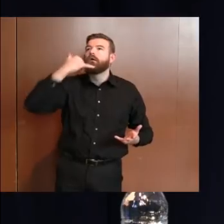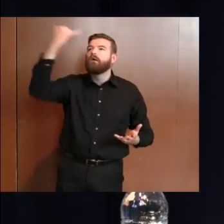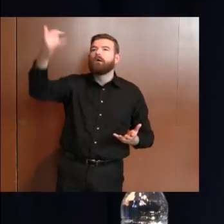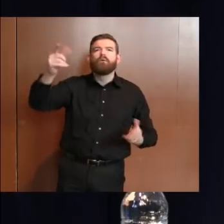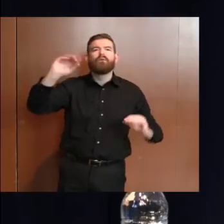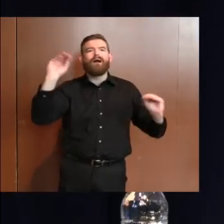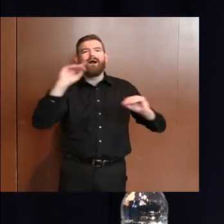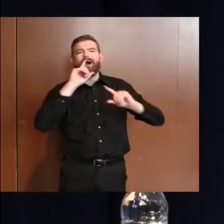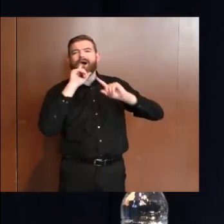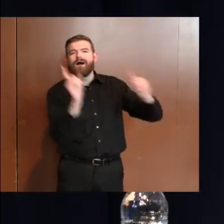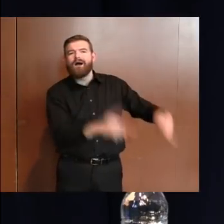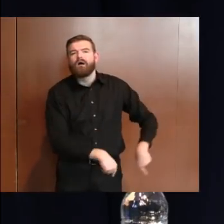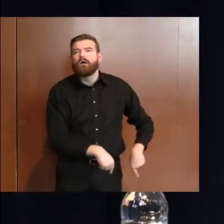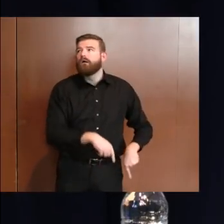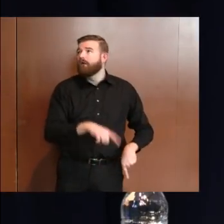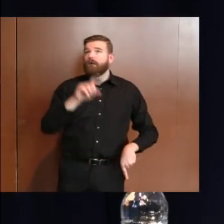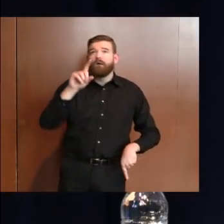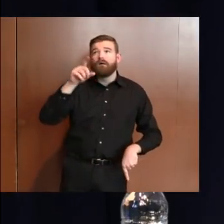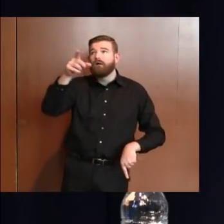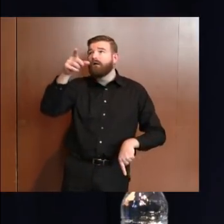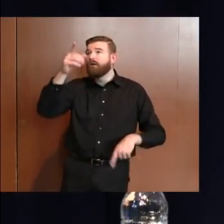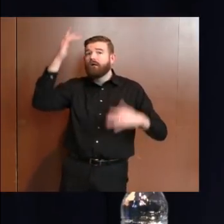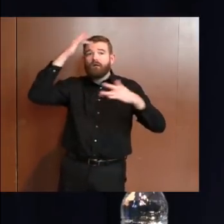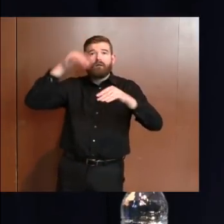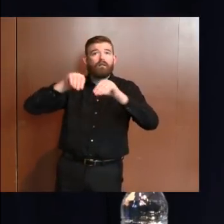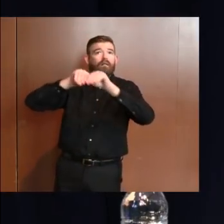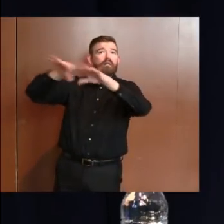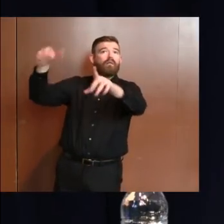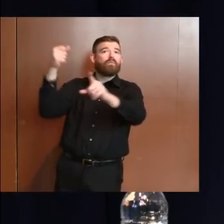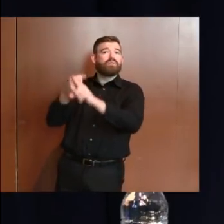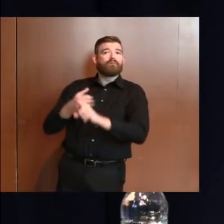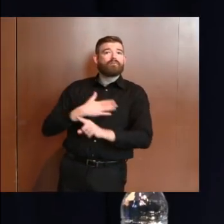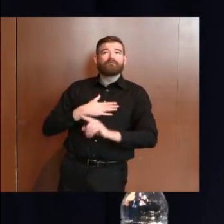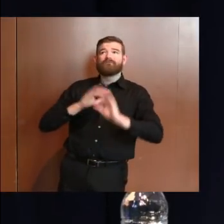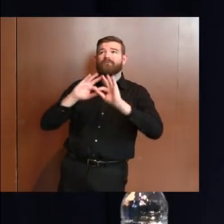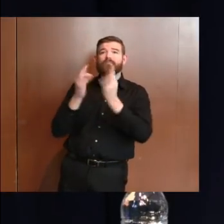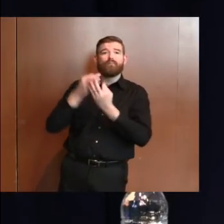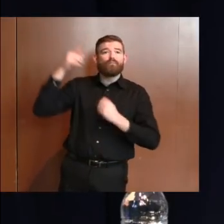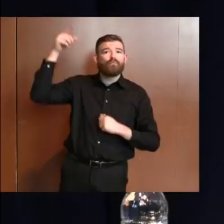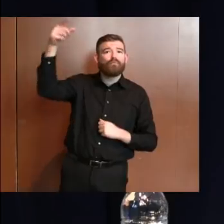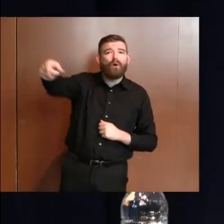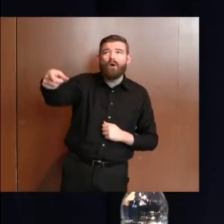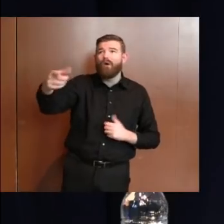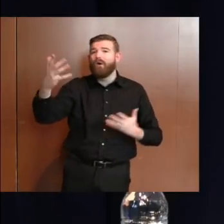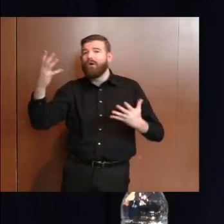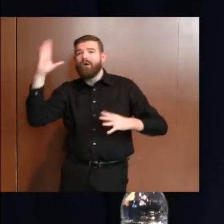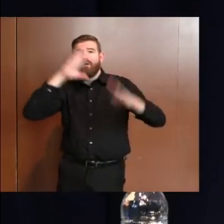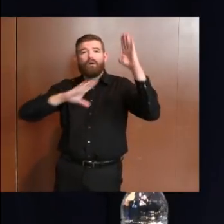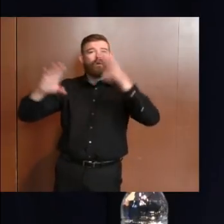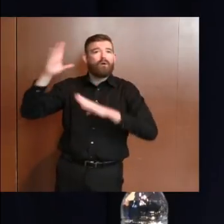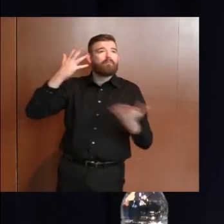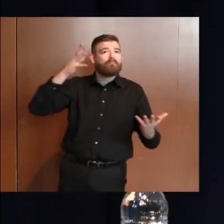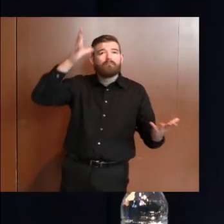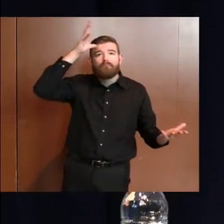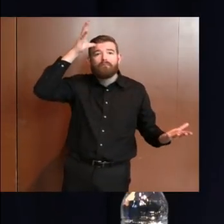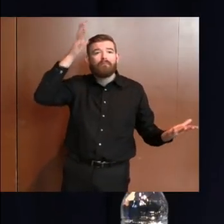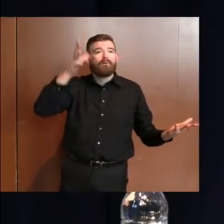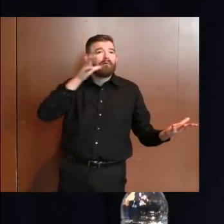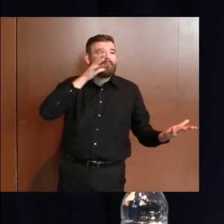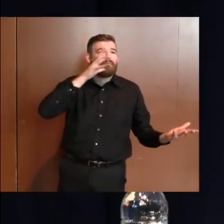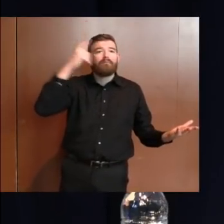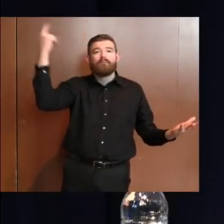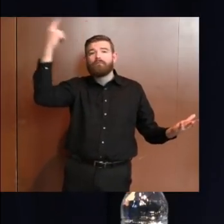there is an outbreak in the facility in which their loved one has residents. On March 6th, our Deputy